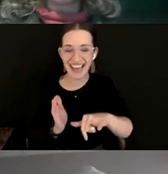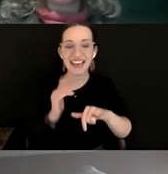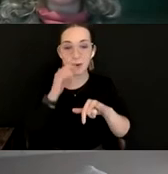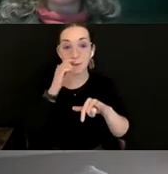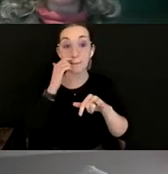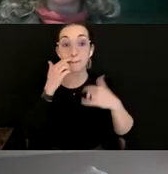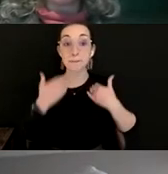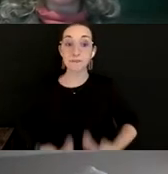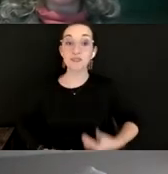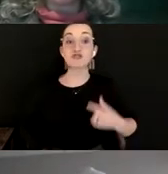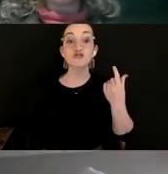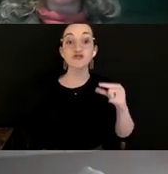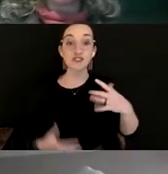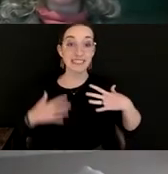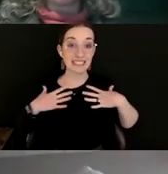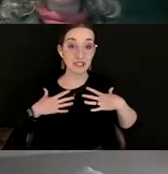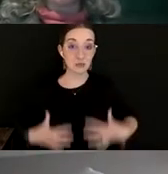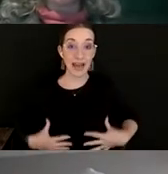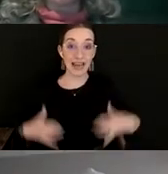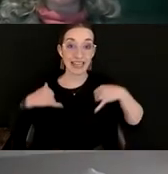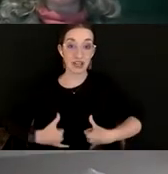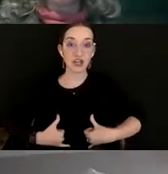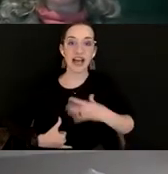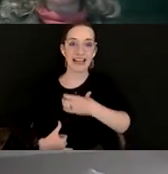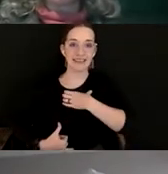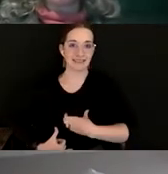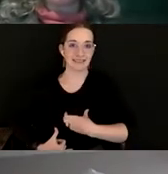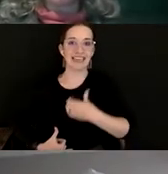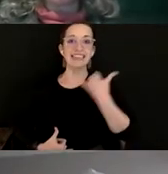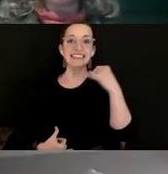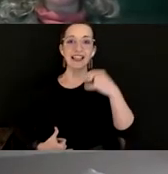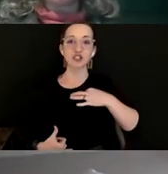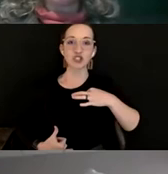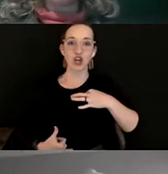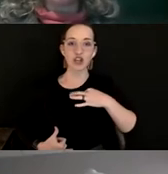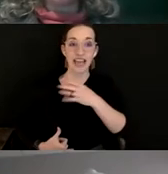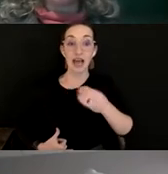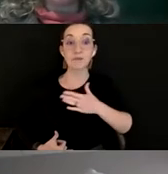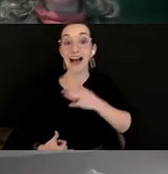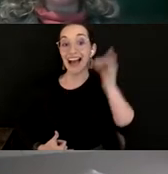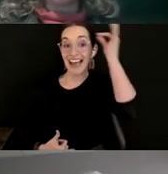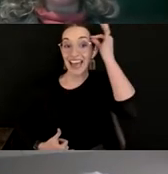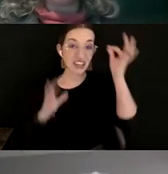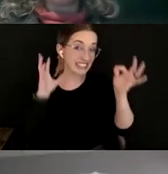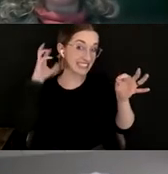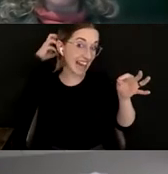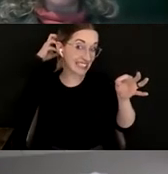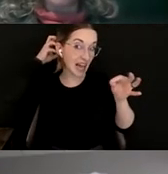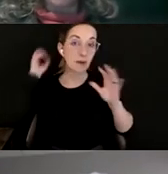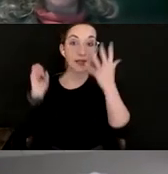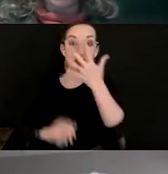a green sweater and a yellow shirt, and I have my hair tucked up so it looks short, but it's not.